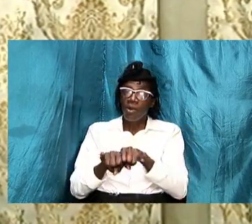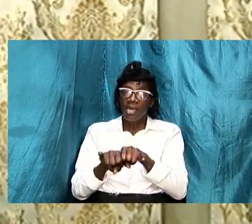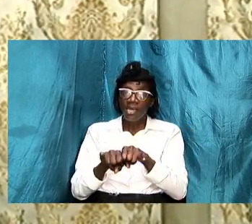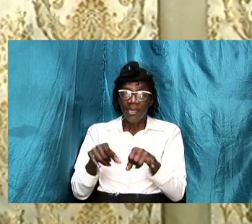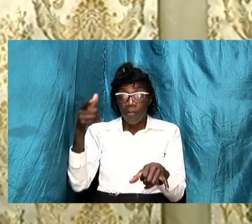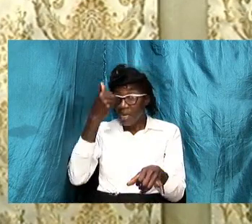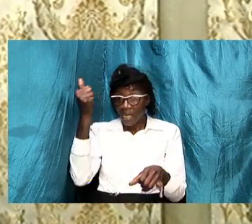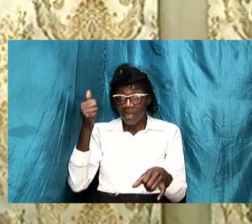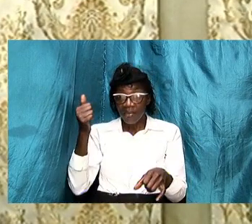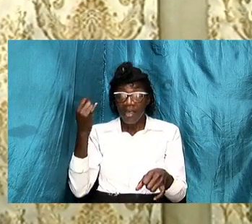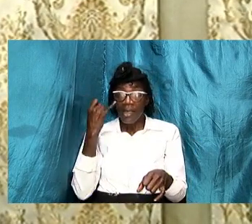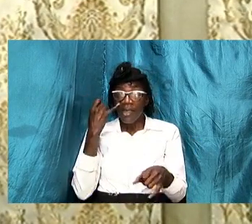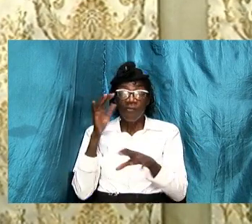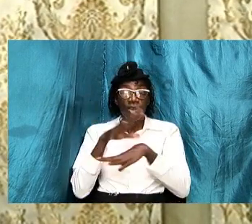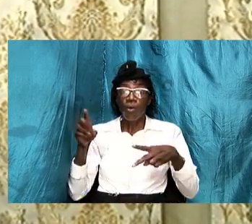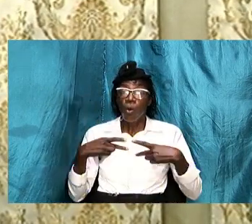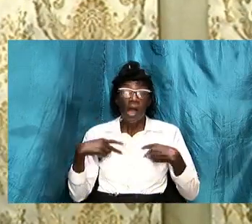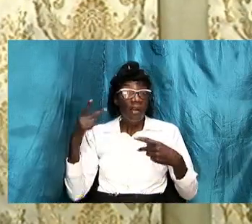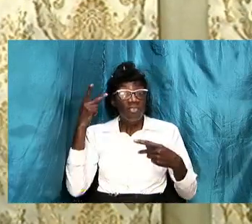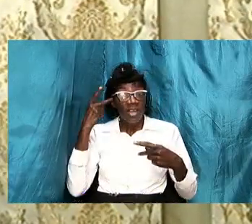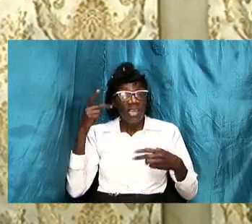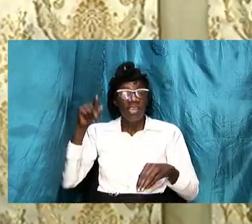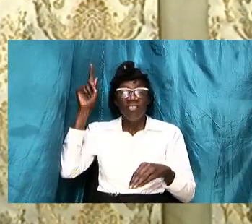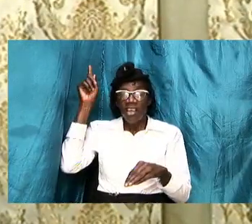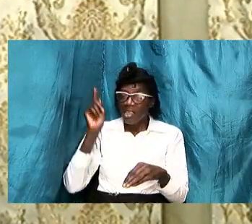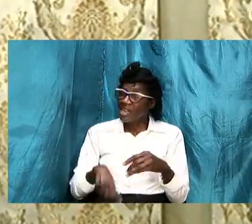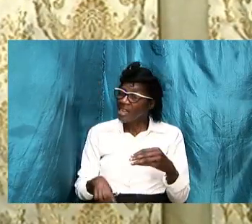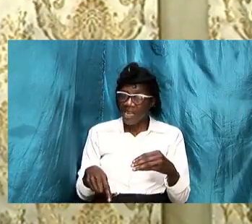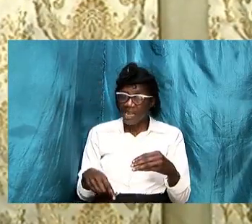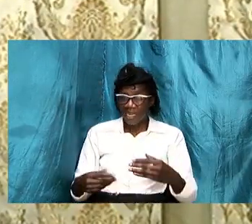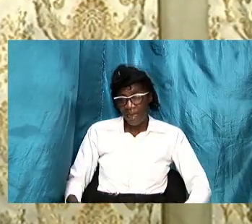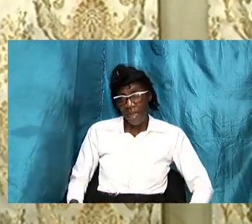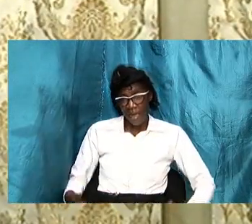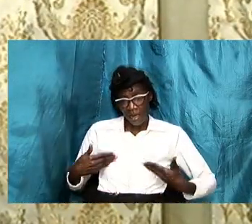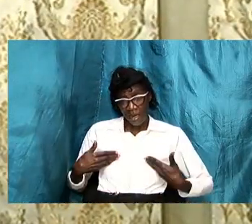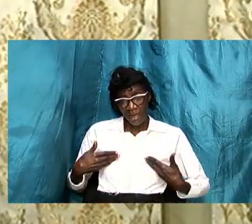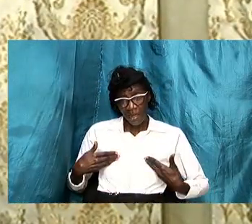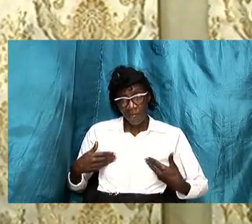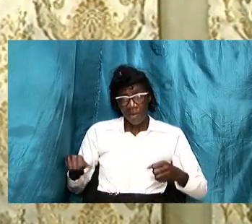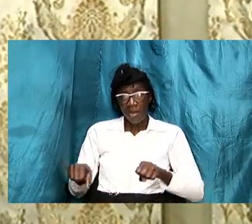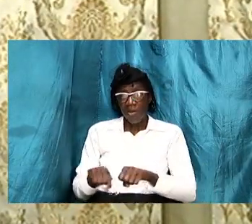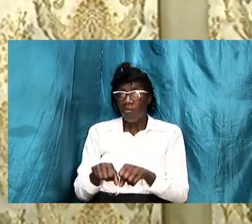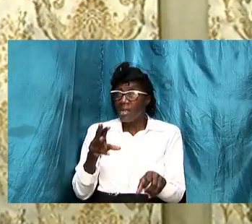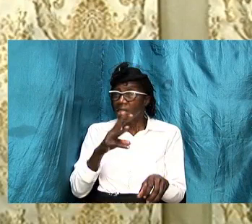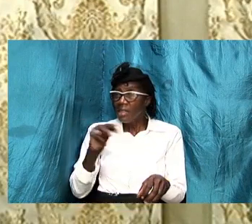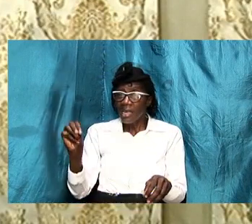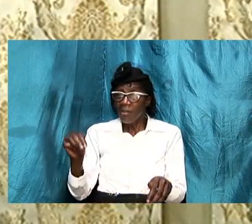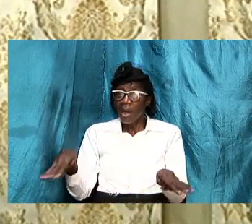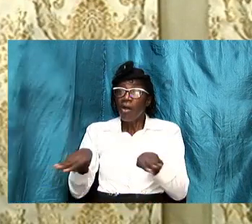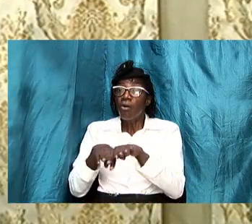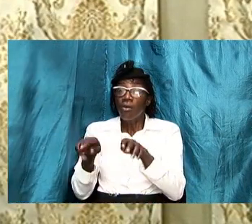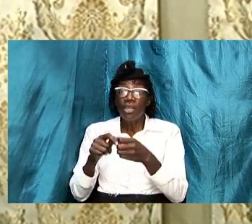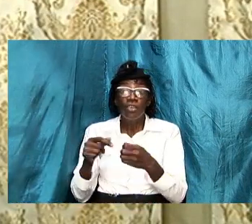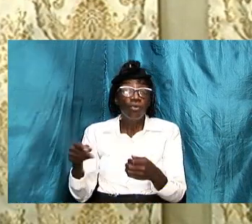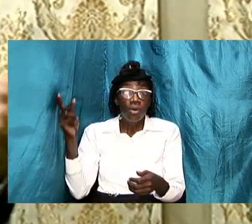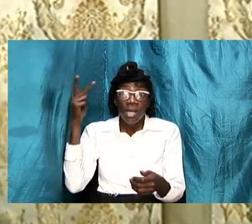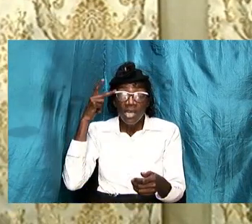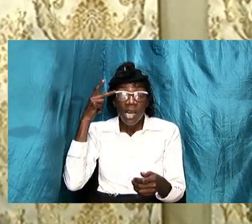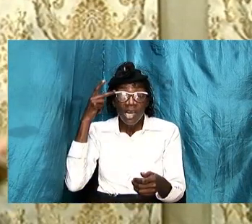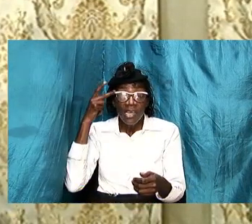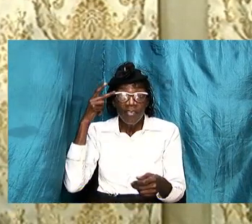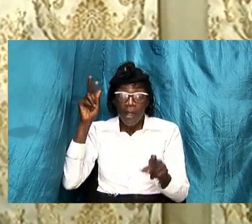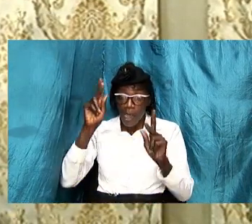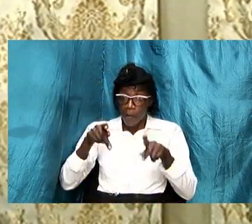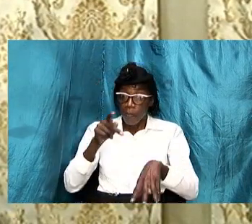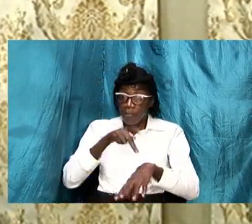don't have the knowledge then we cannot dwell with them according to knowledge and peter was saying to us who were